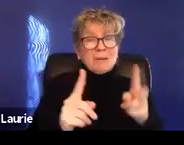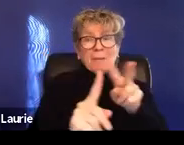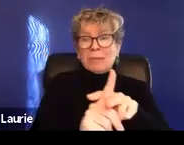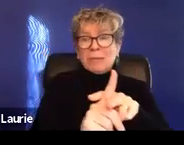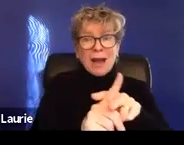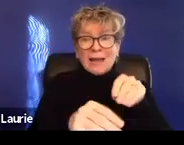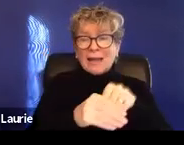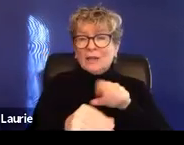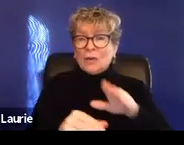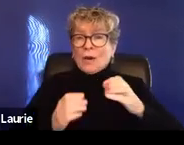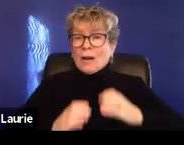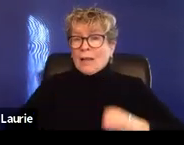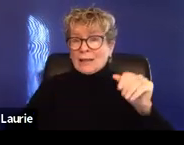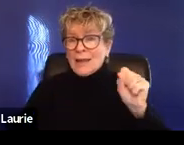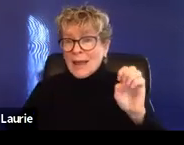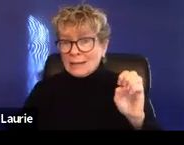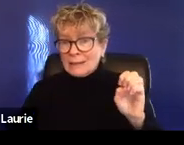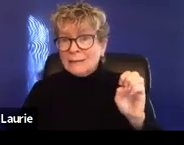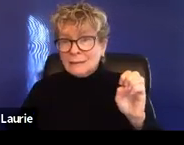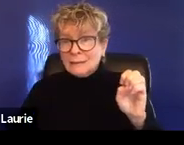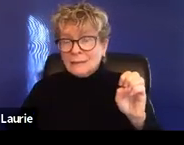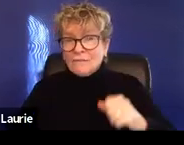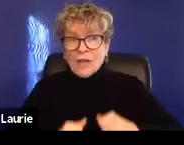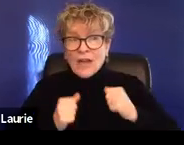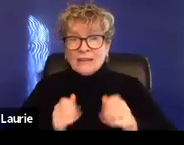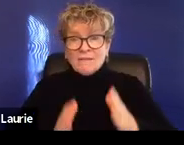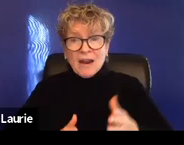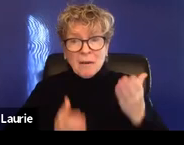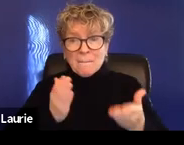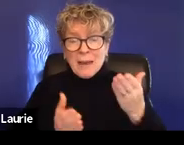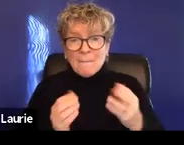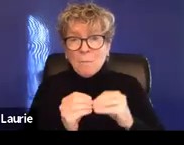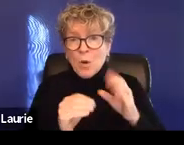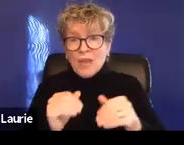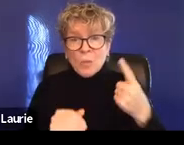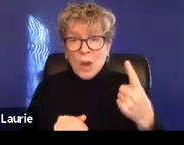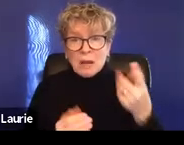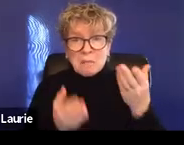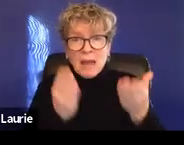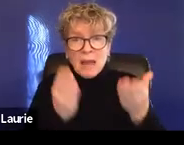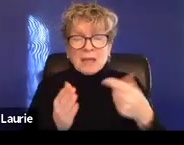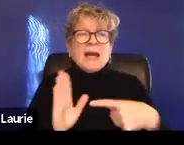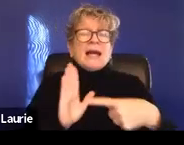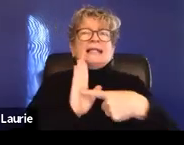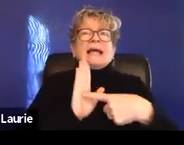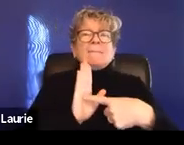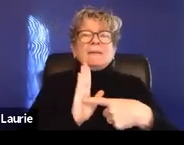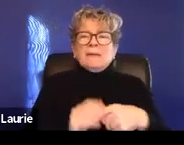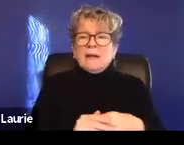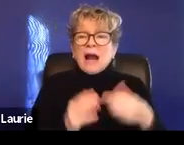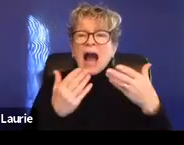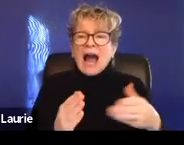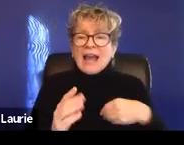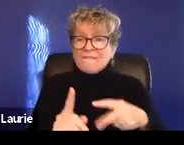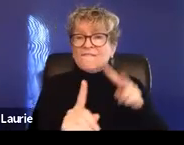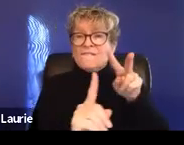in your client's case in the survivor's case. So for example, I have filed a